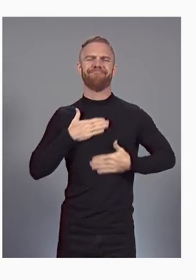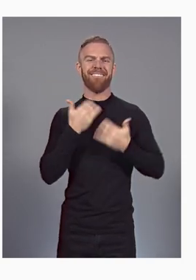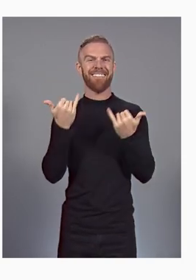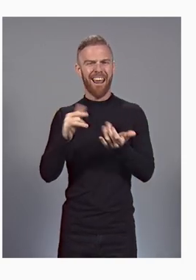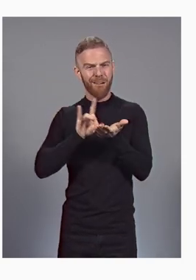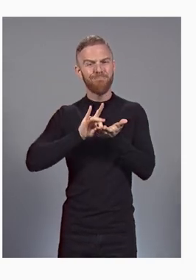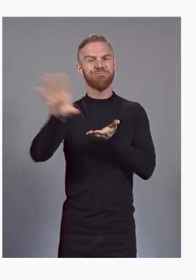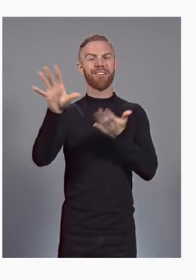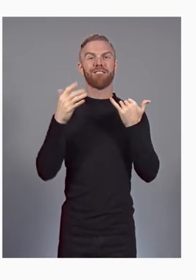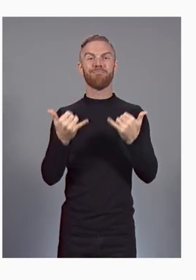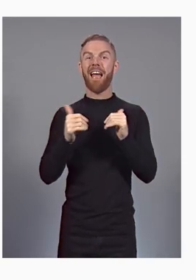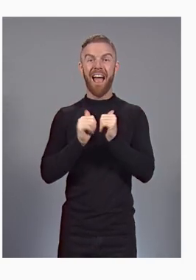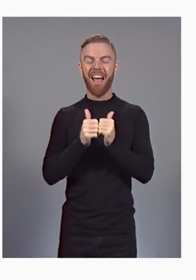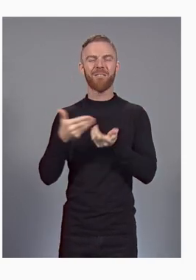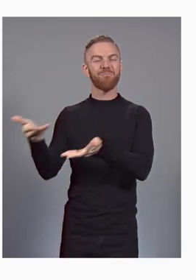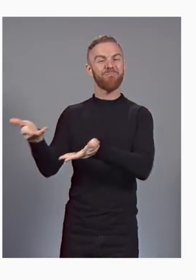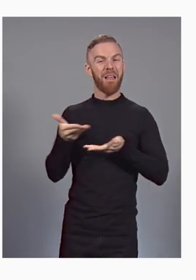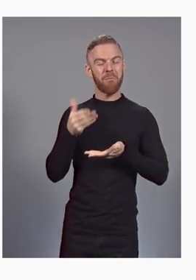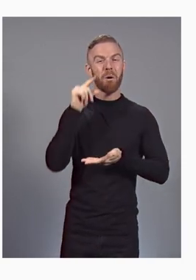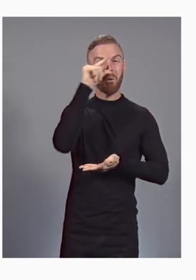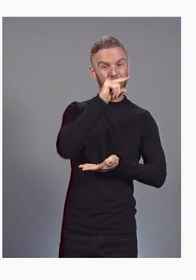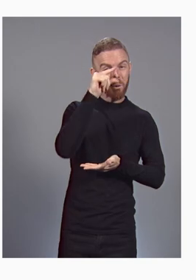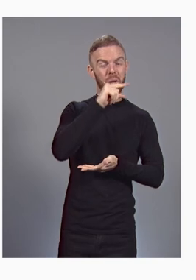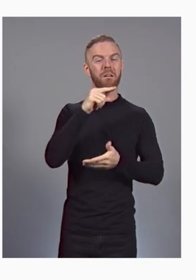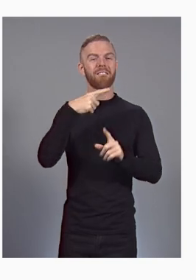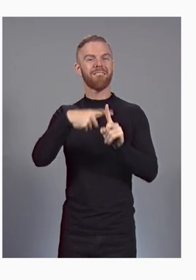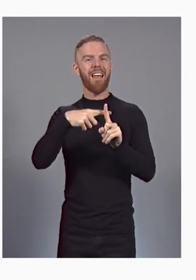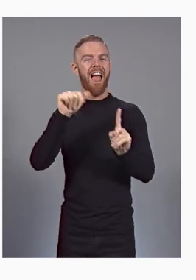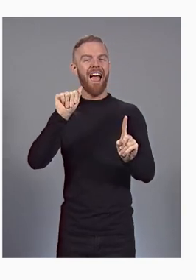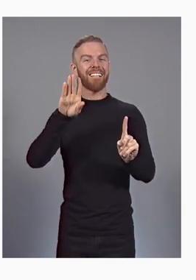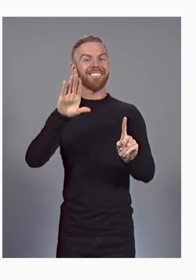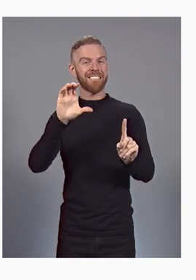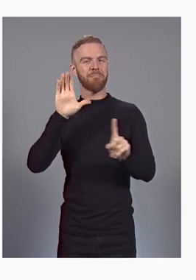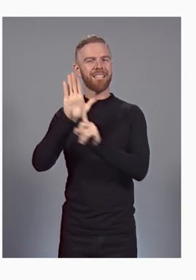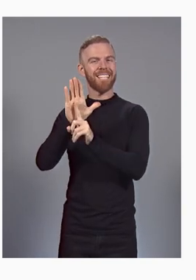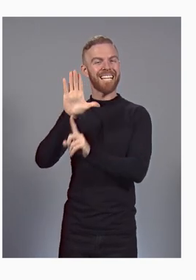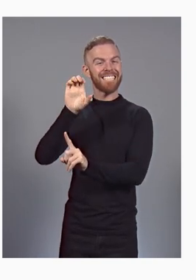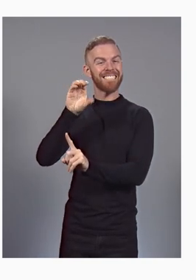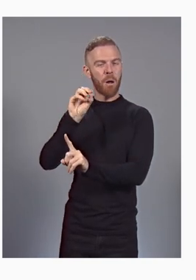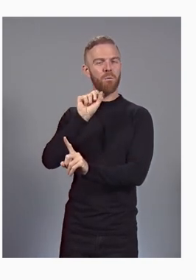off today by welcoming Google and Alphabet CEO Sundar Pichai.